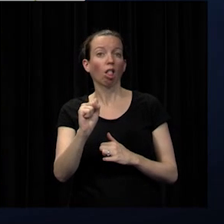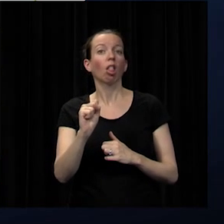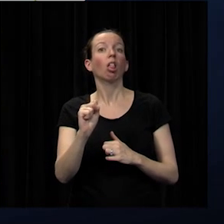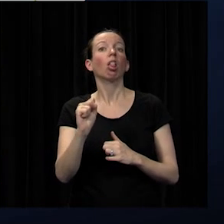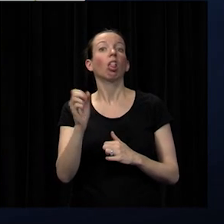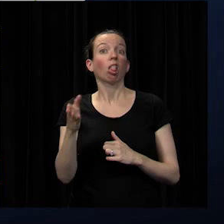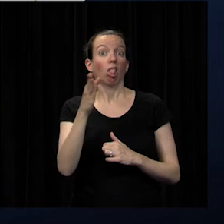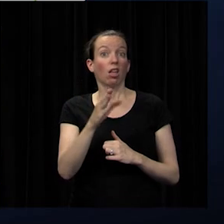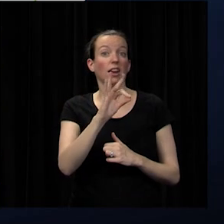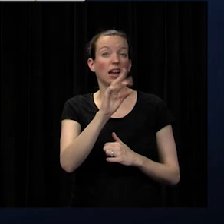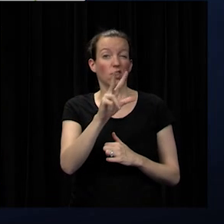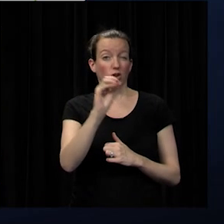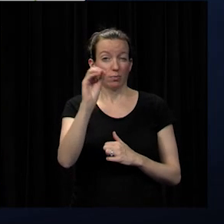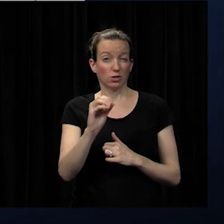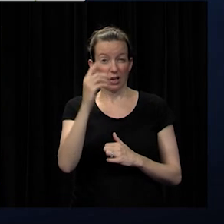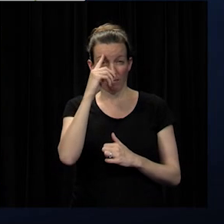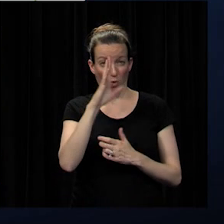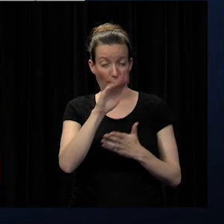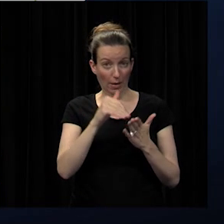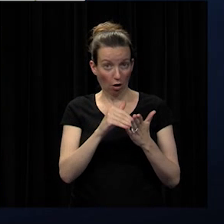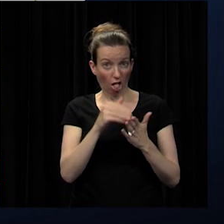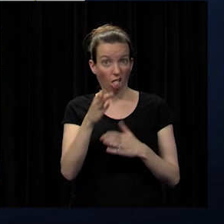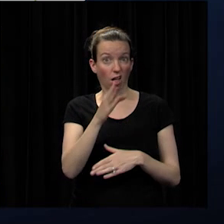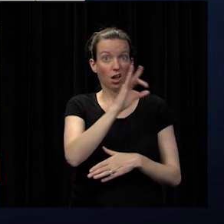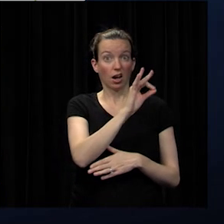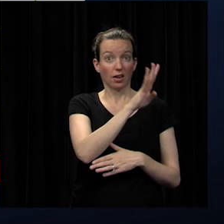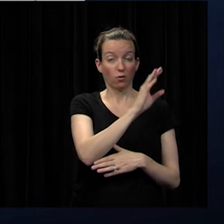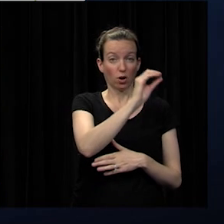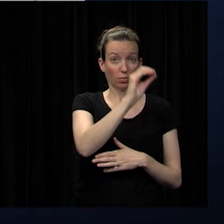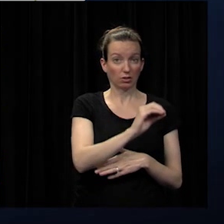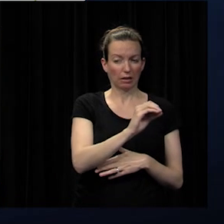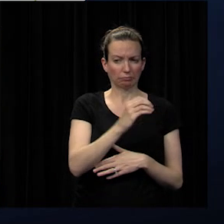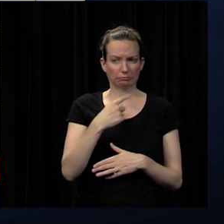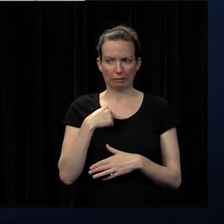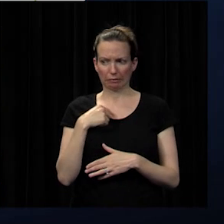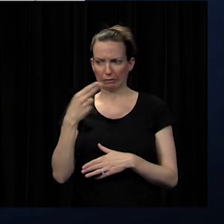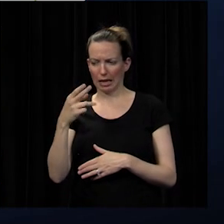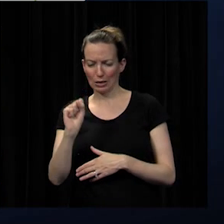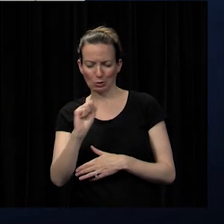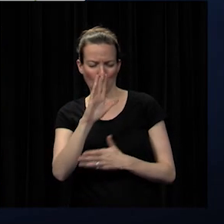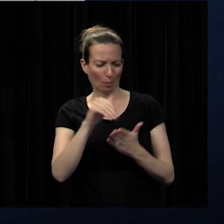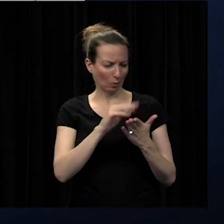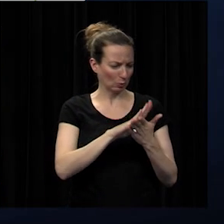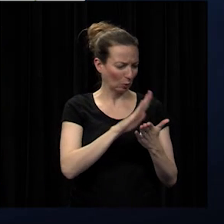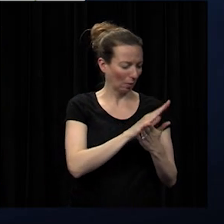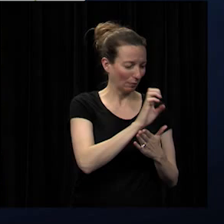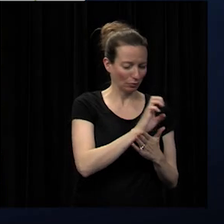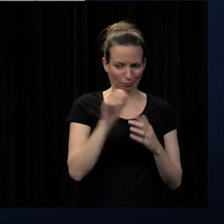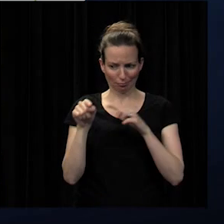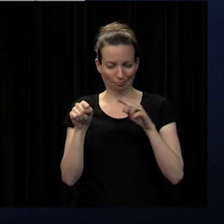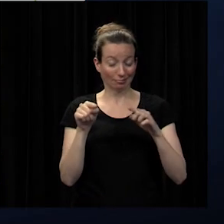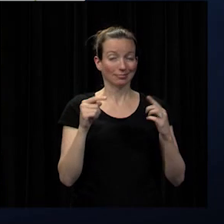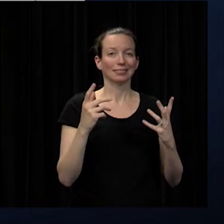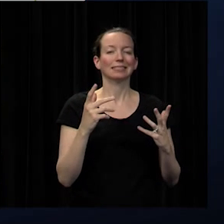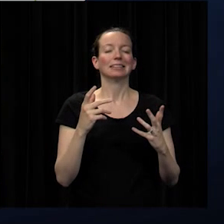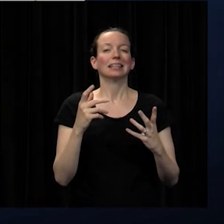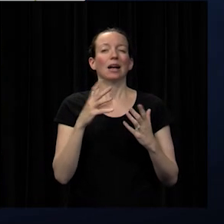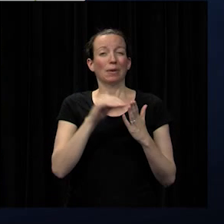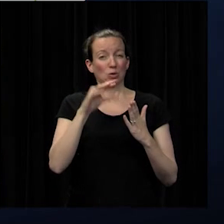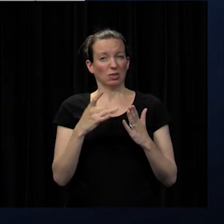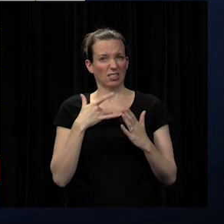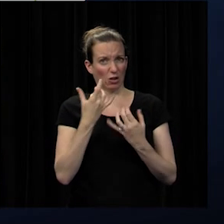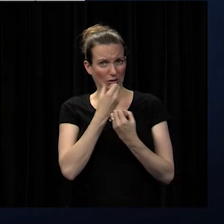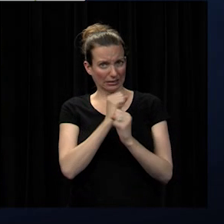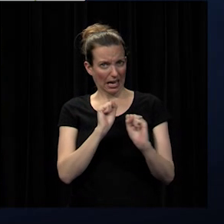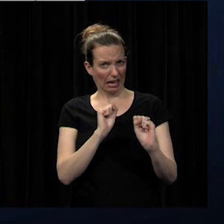and 94 percent for elementary i kind of went back to where it's there my students feel safe at school and isn't that such an important